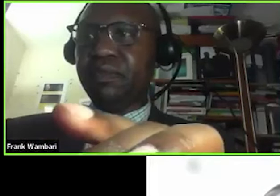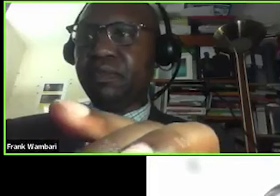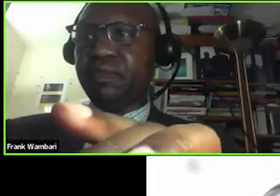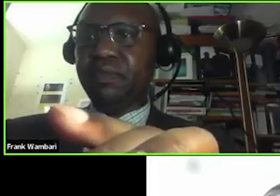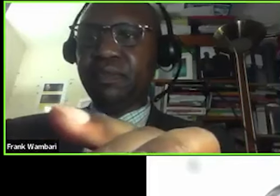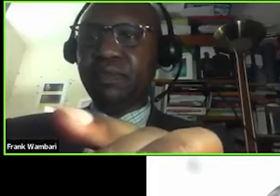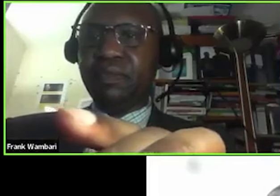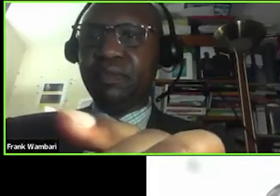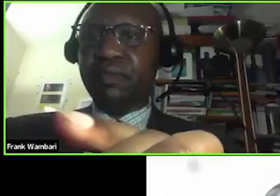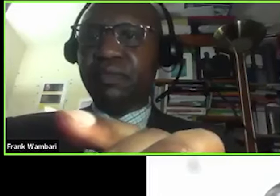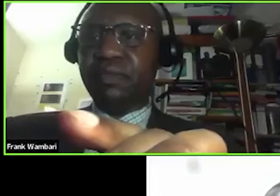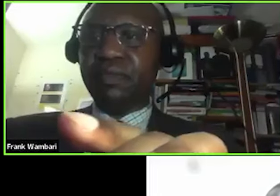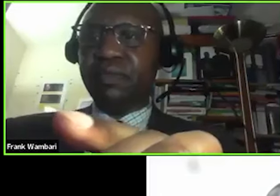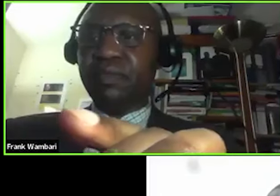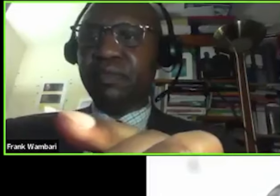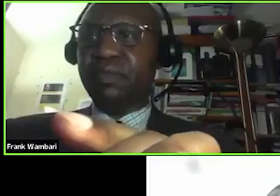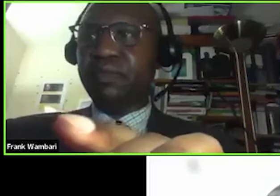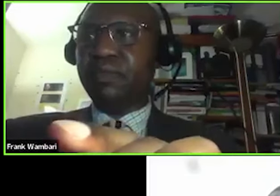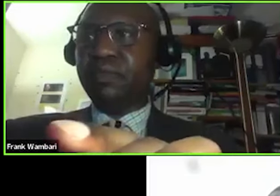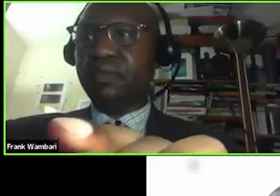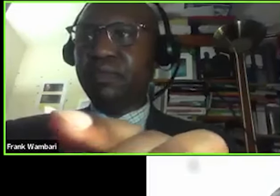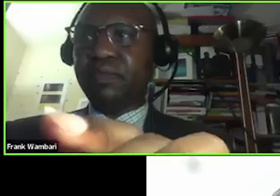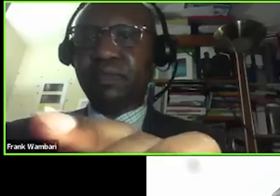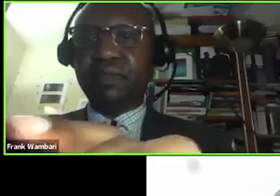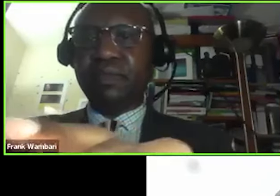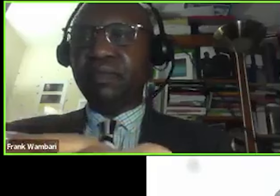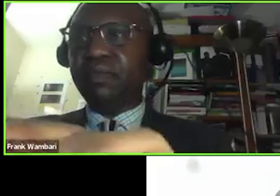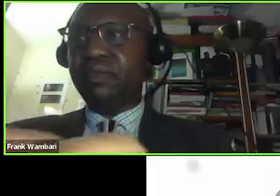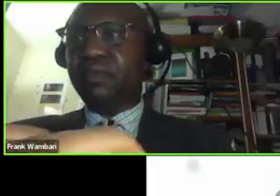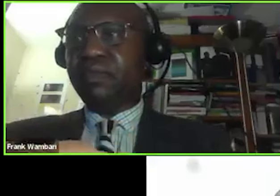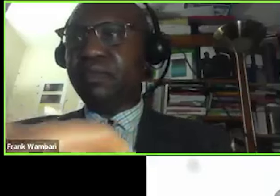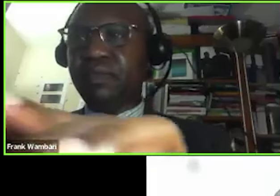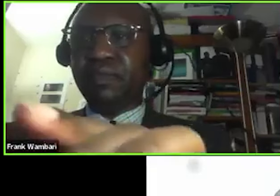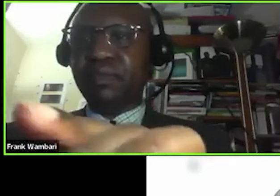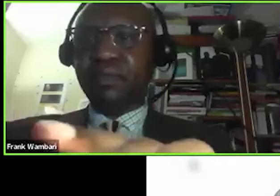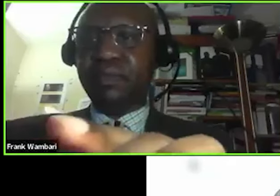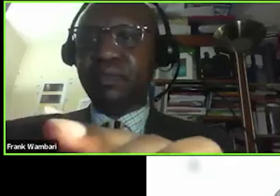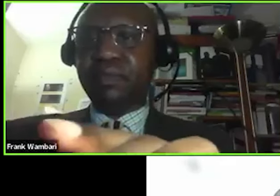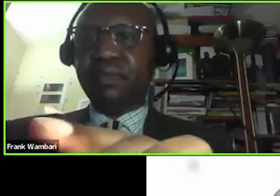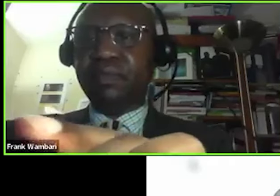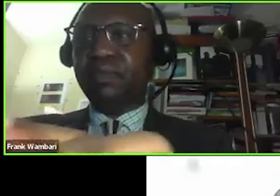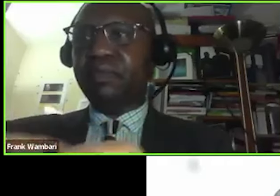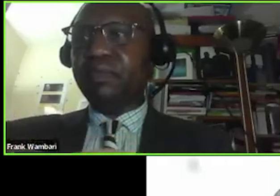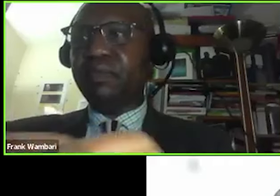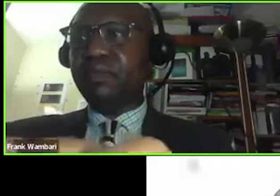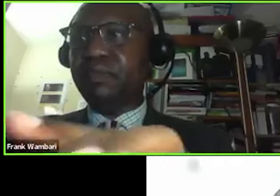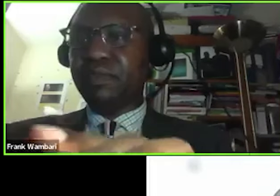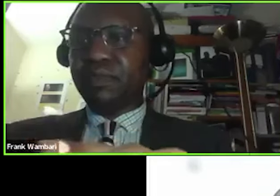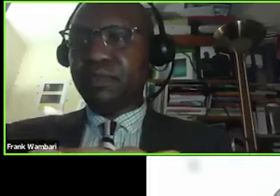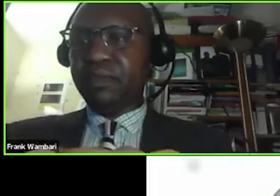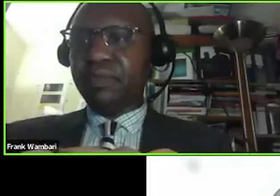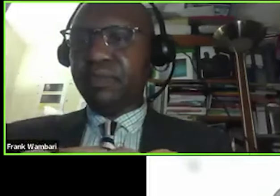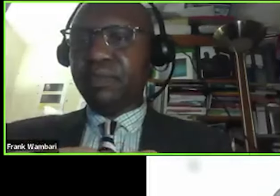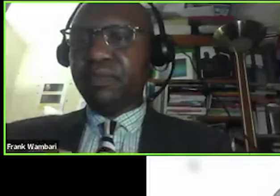youtube channel i have shared the link please subscribe to the youtube channel and also don't forget to ring a bell uh leave us a comment